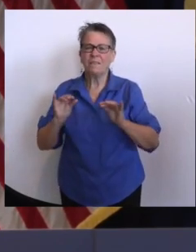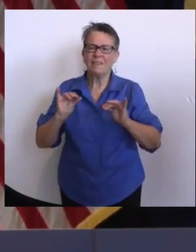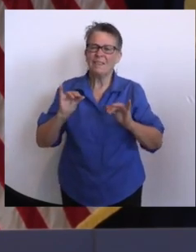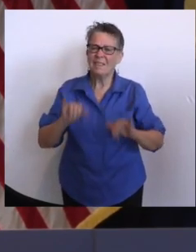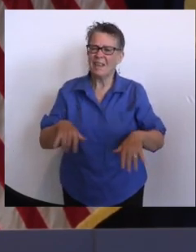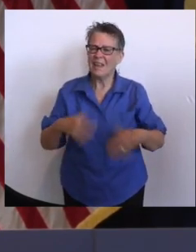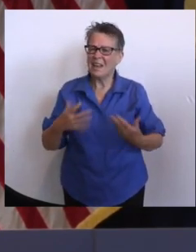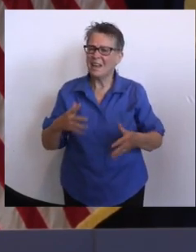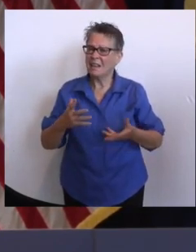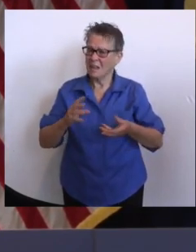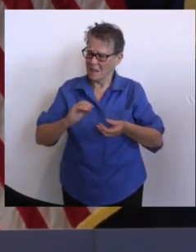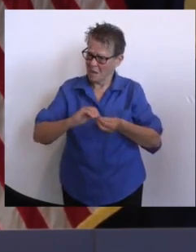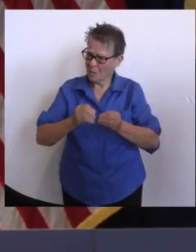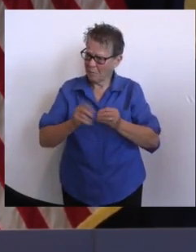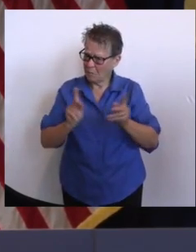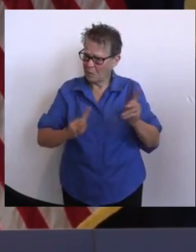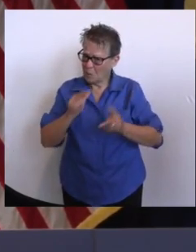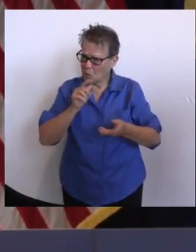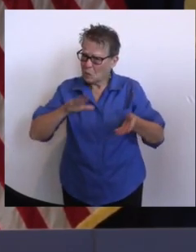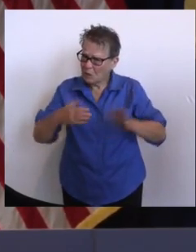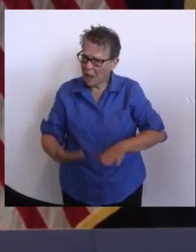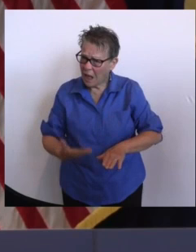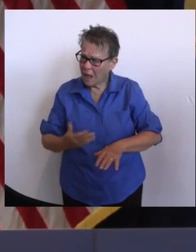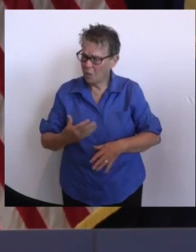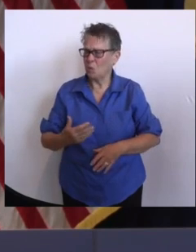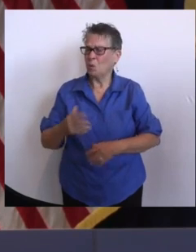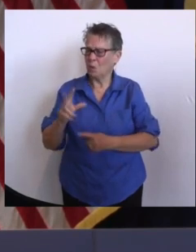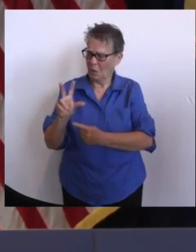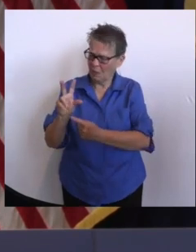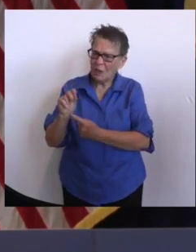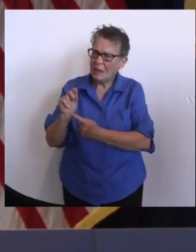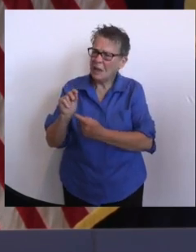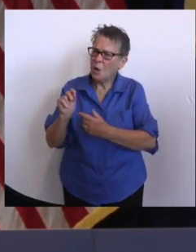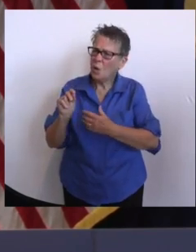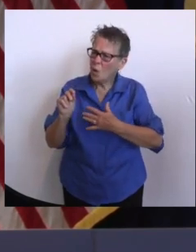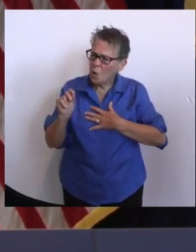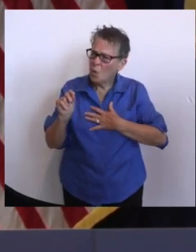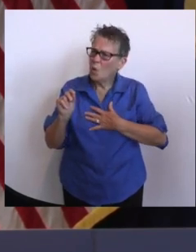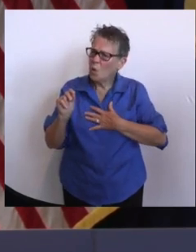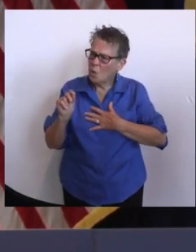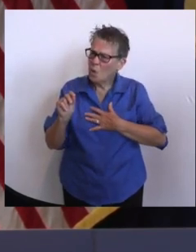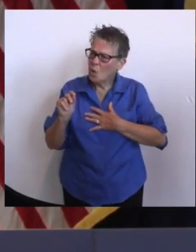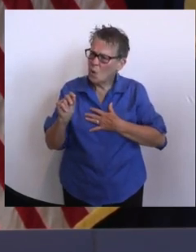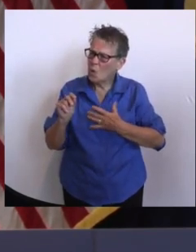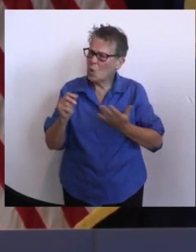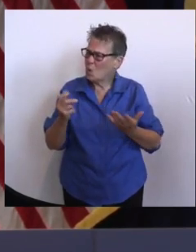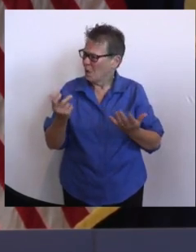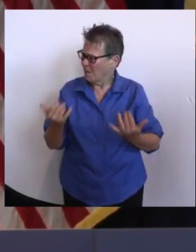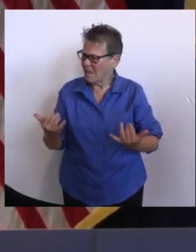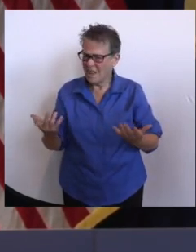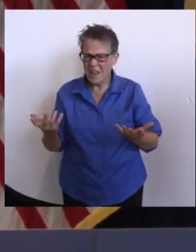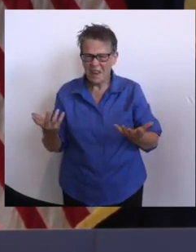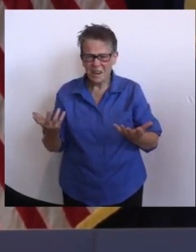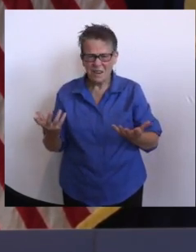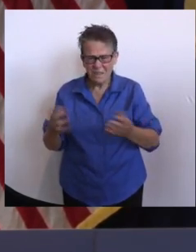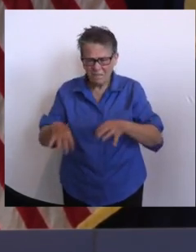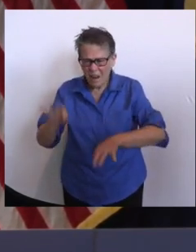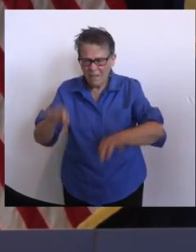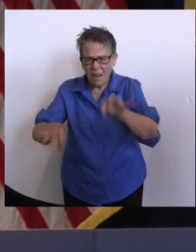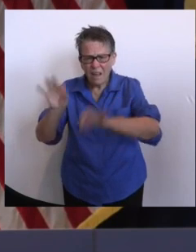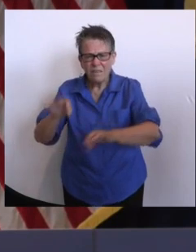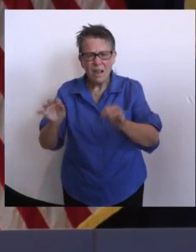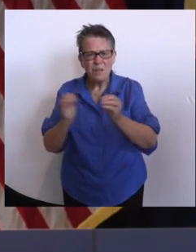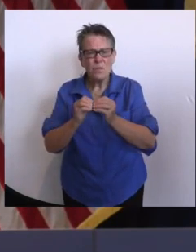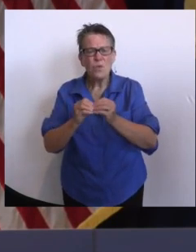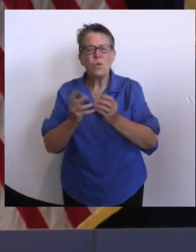And just from a global statewide perspective, New Jersey Office of Emergency Management has facilitated 200 resource requests,